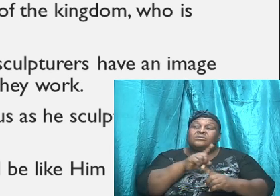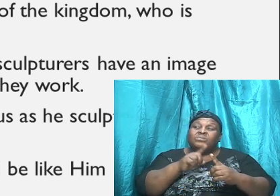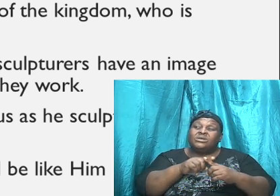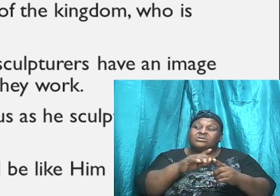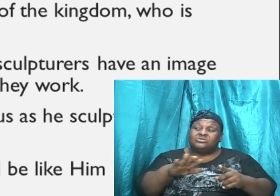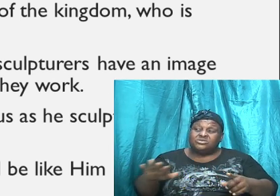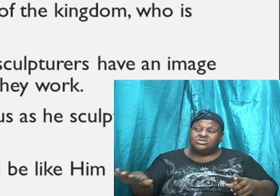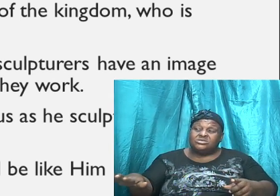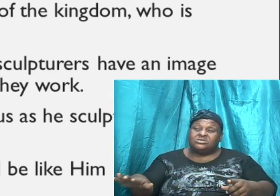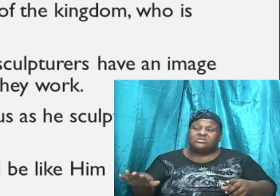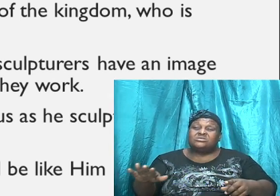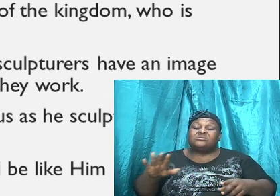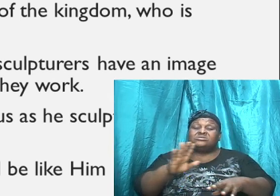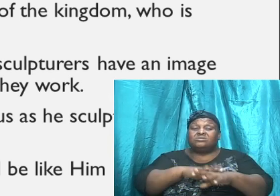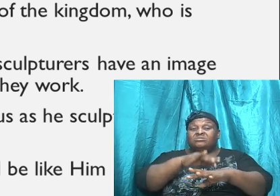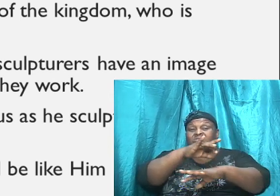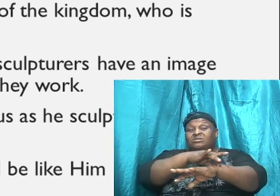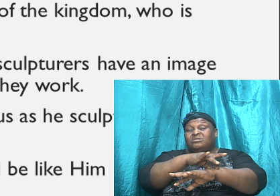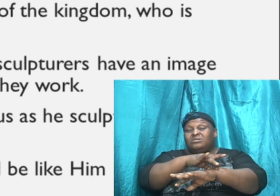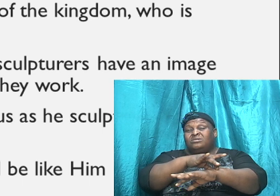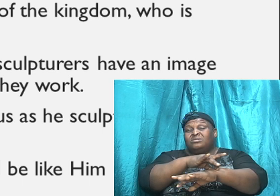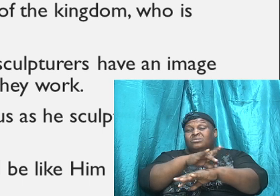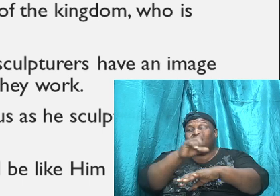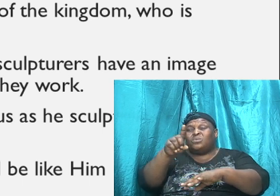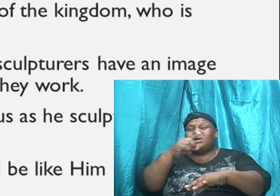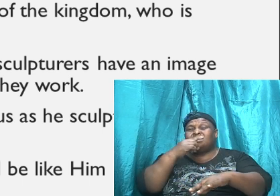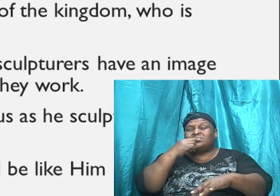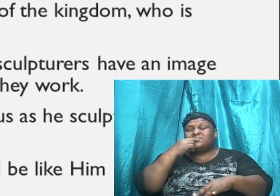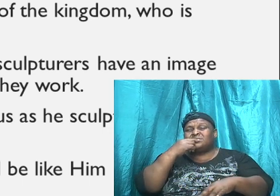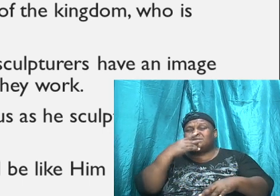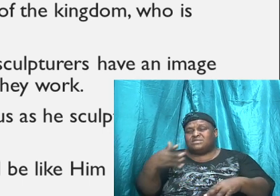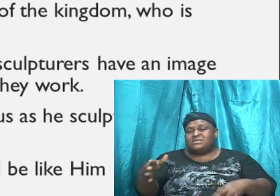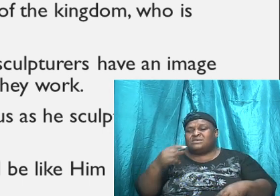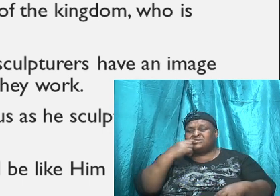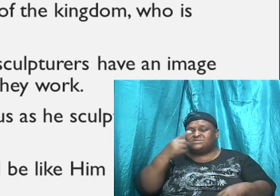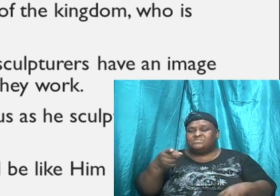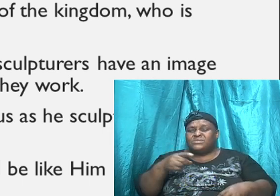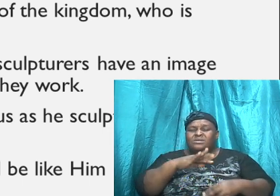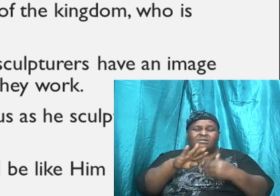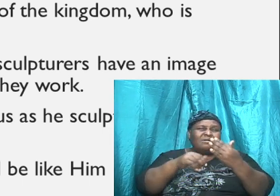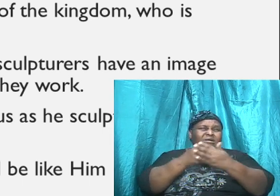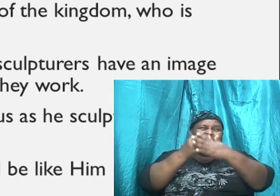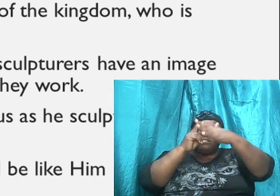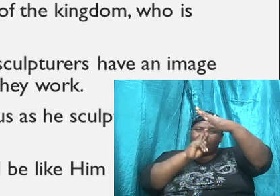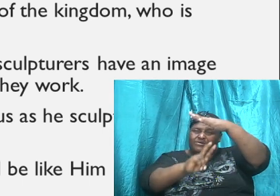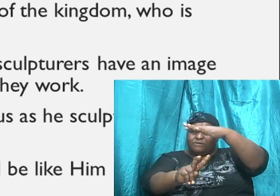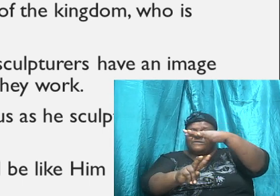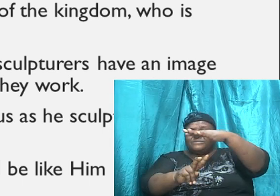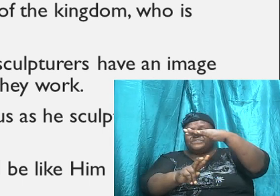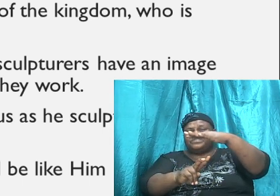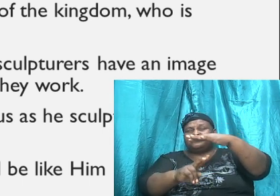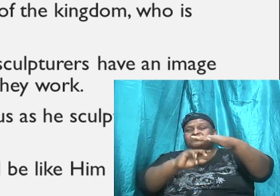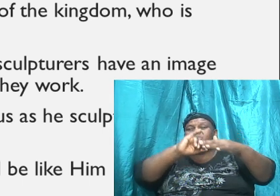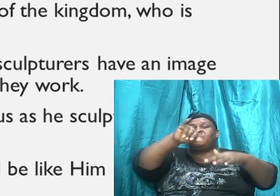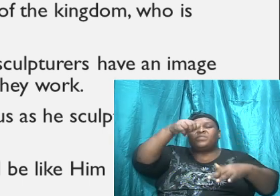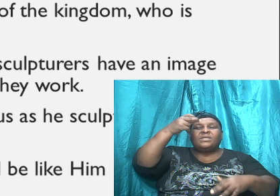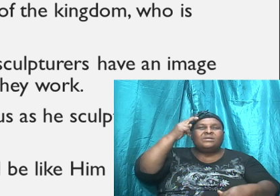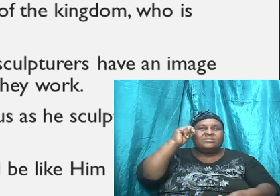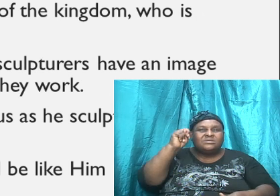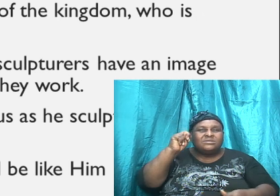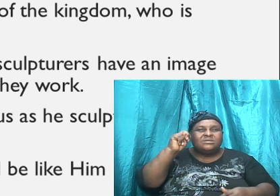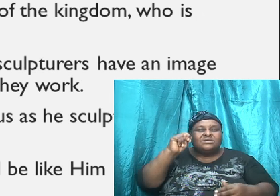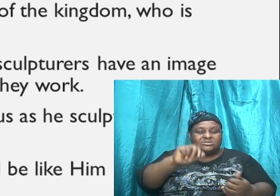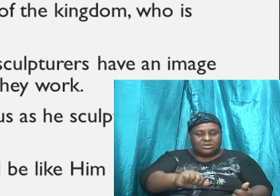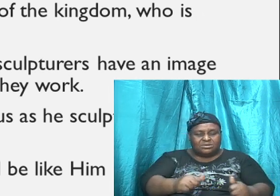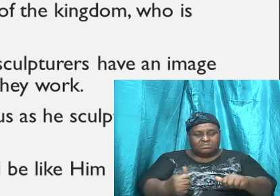the earth, one of the points that he made was that of all the prophets, John the